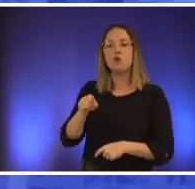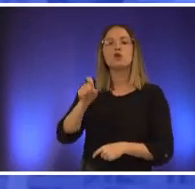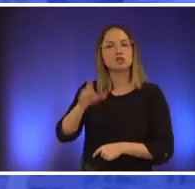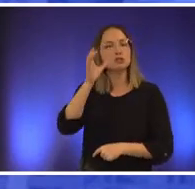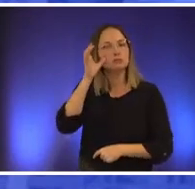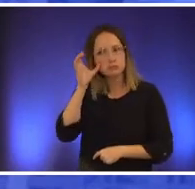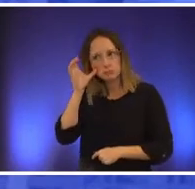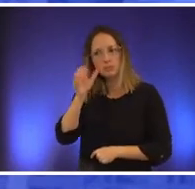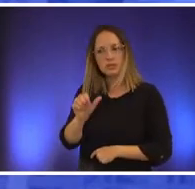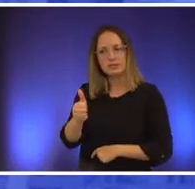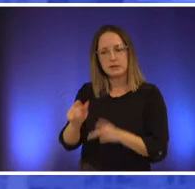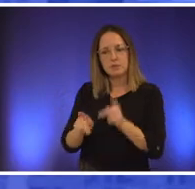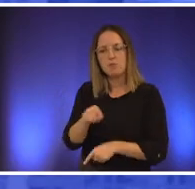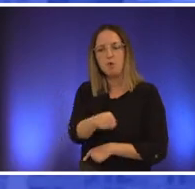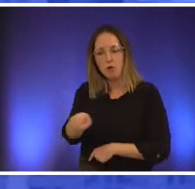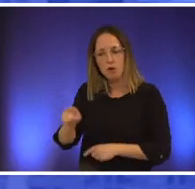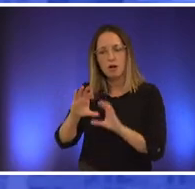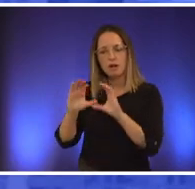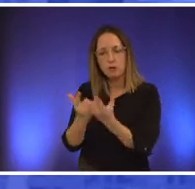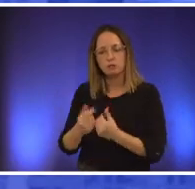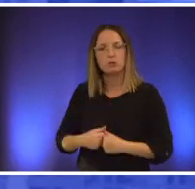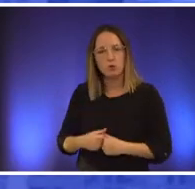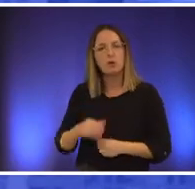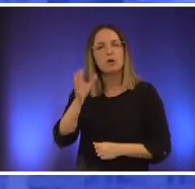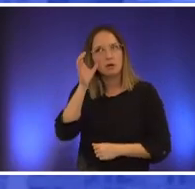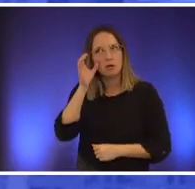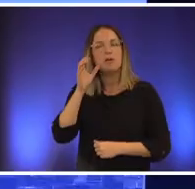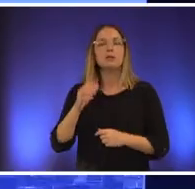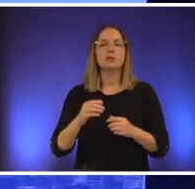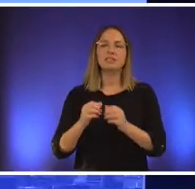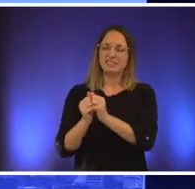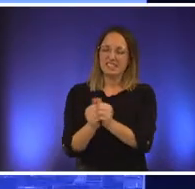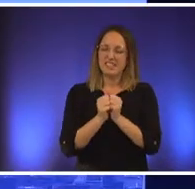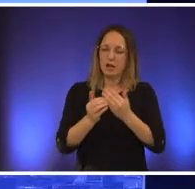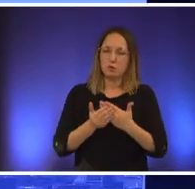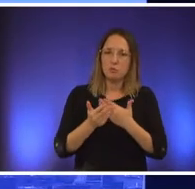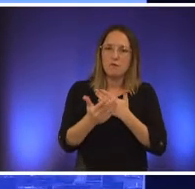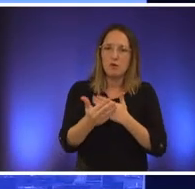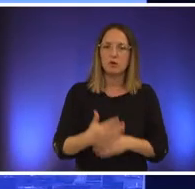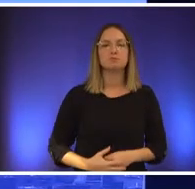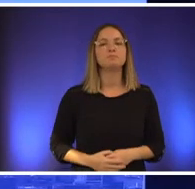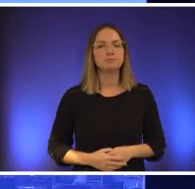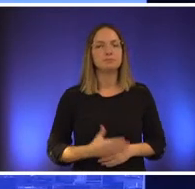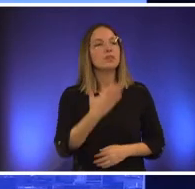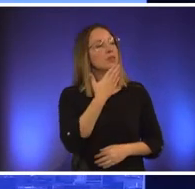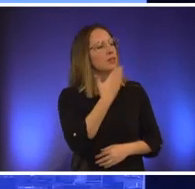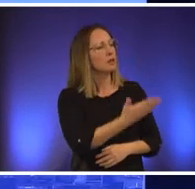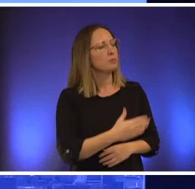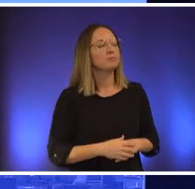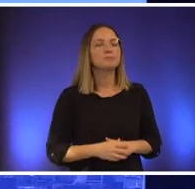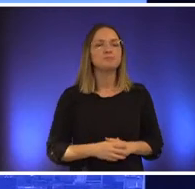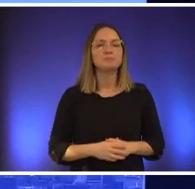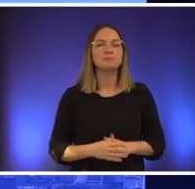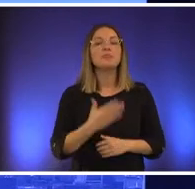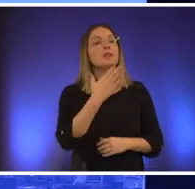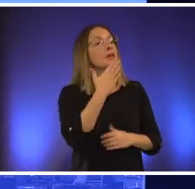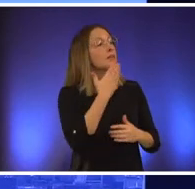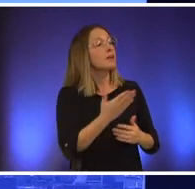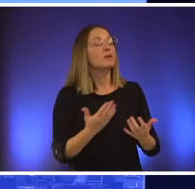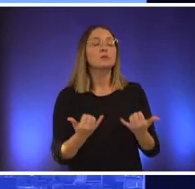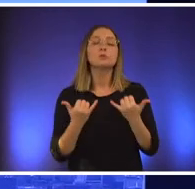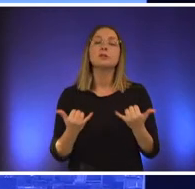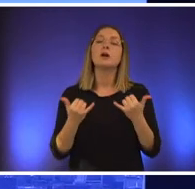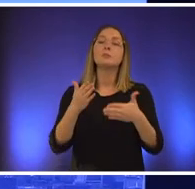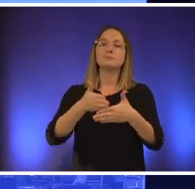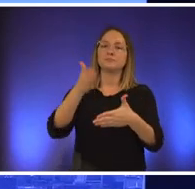move forward with urgency and let's move forward together thank you thank you well that brings us to a close of 80